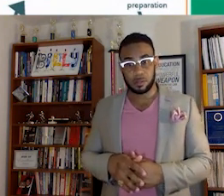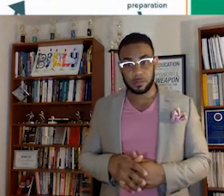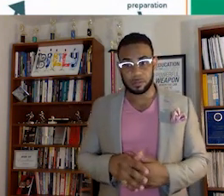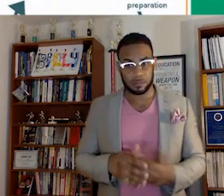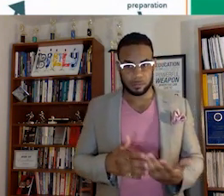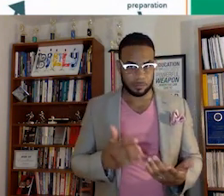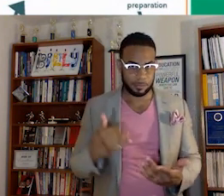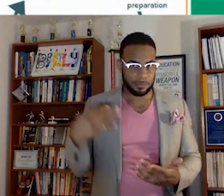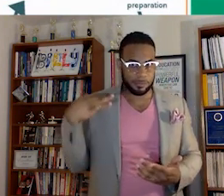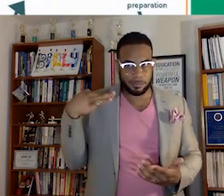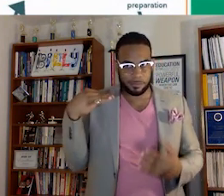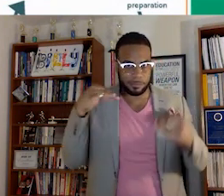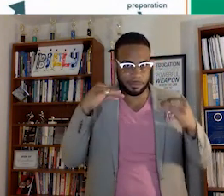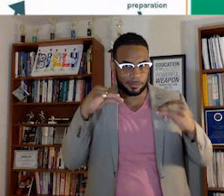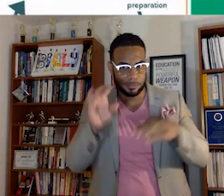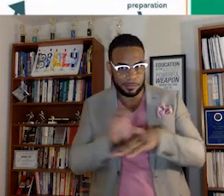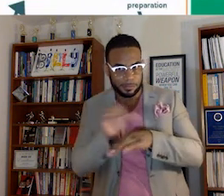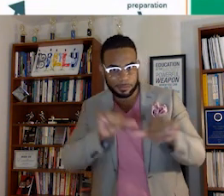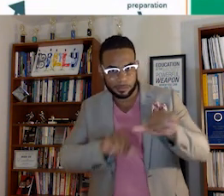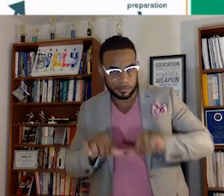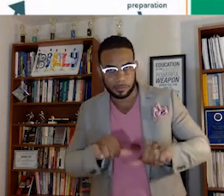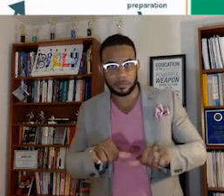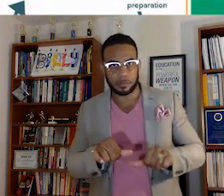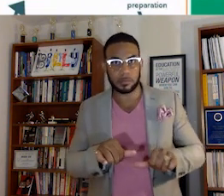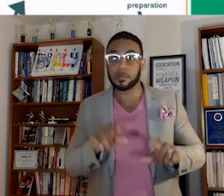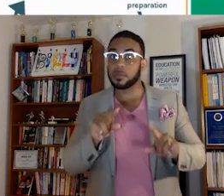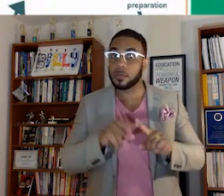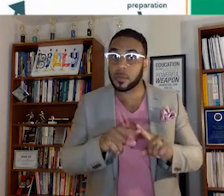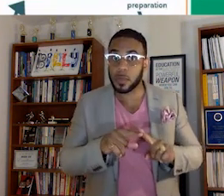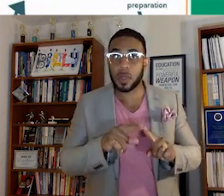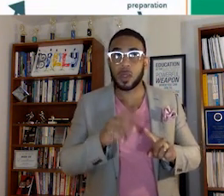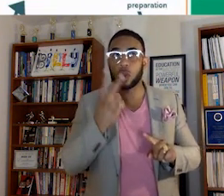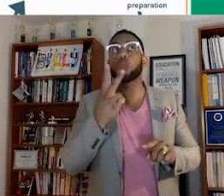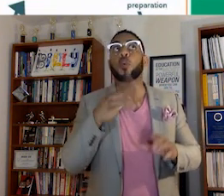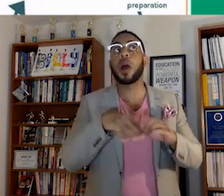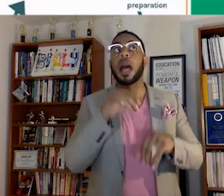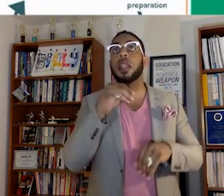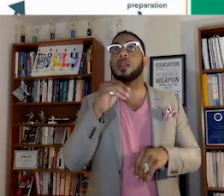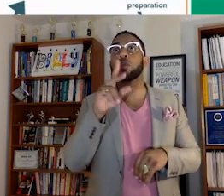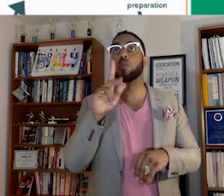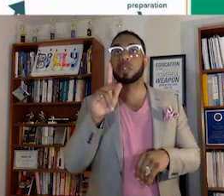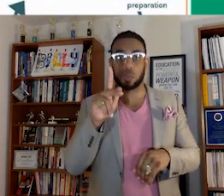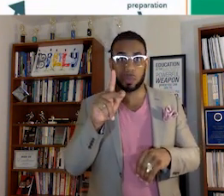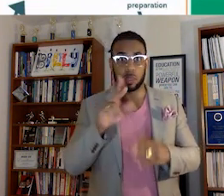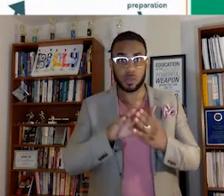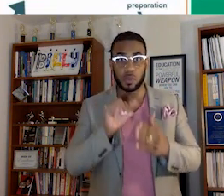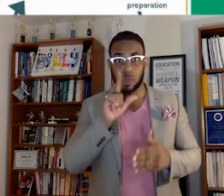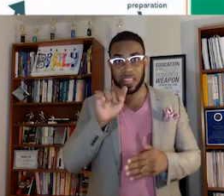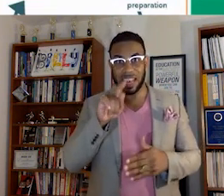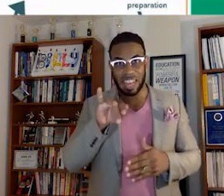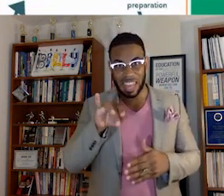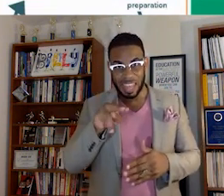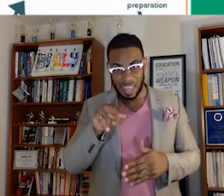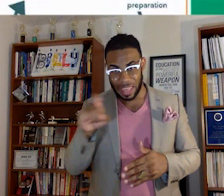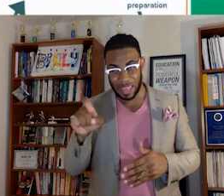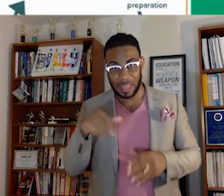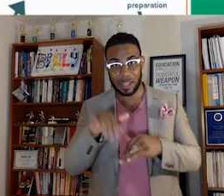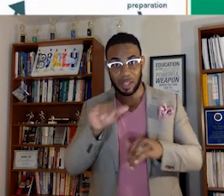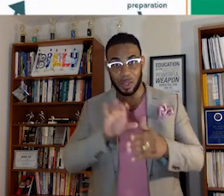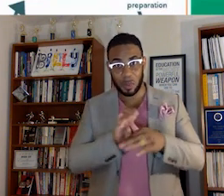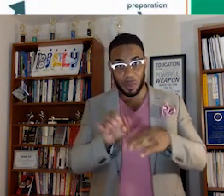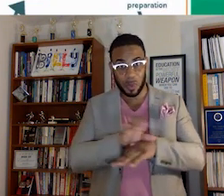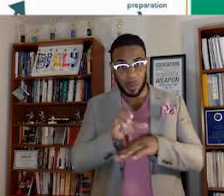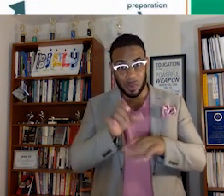I volunteered teaching computer science. Two out of 23 students were Latinx in the computer science